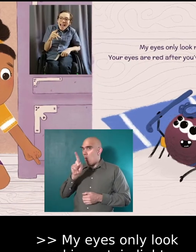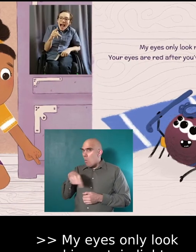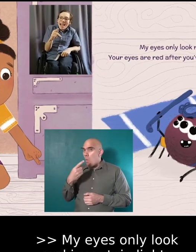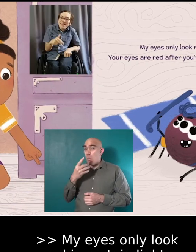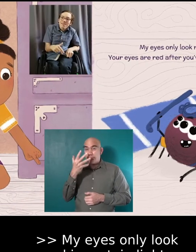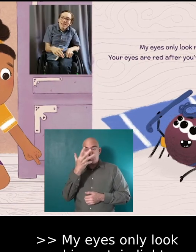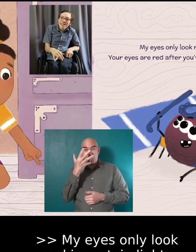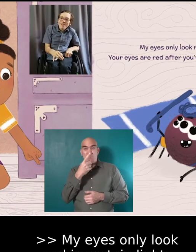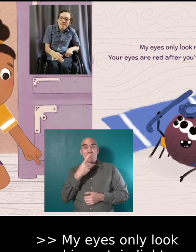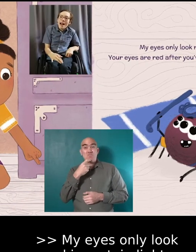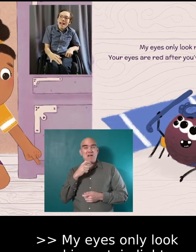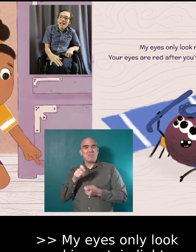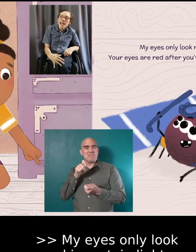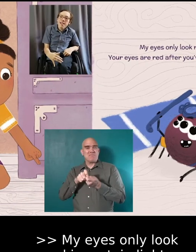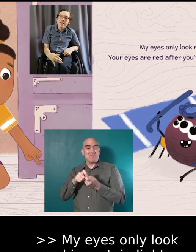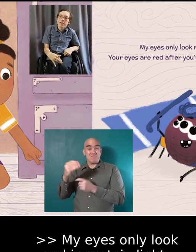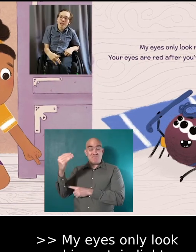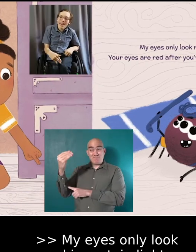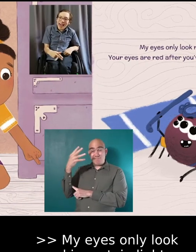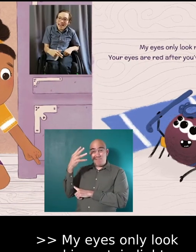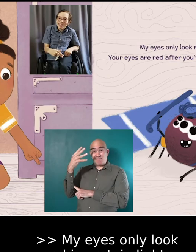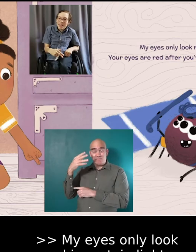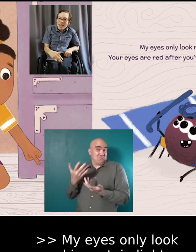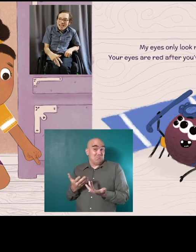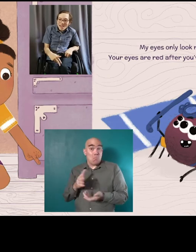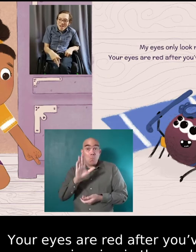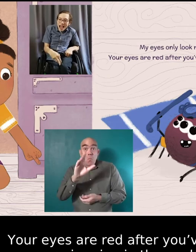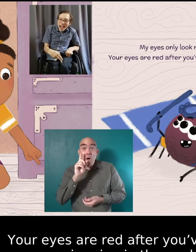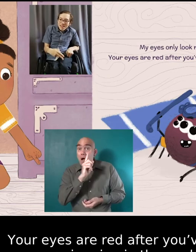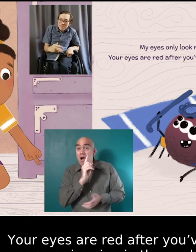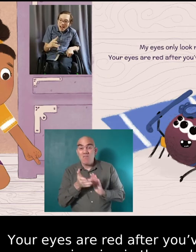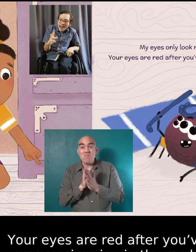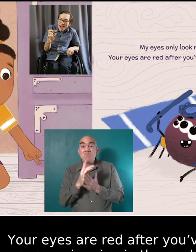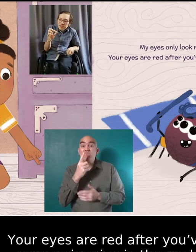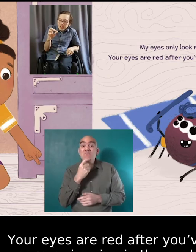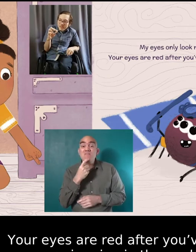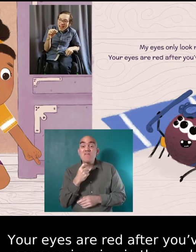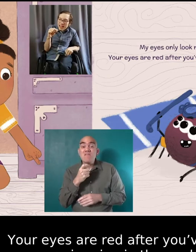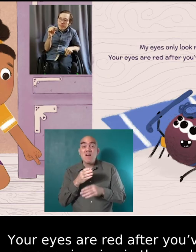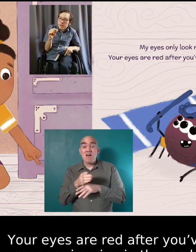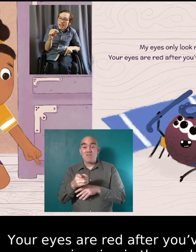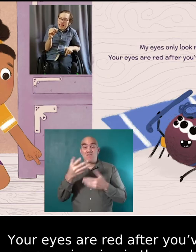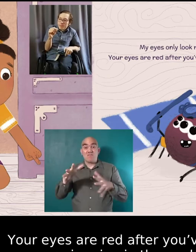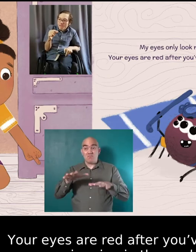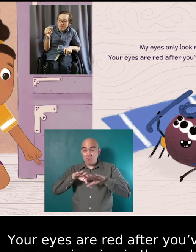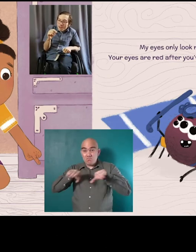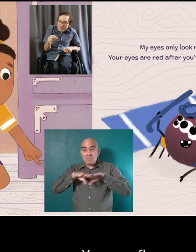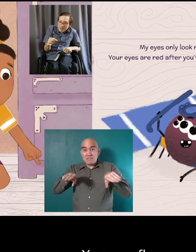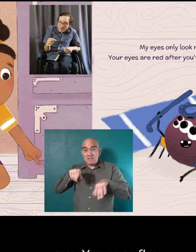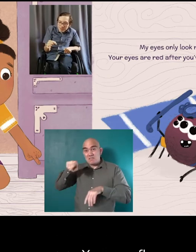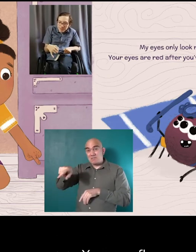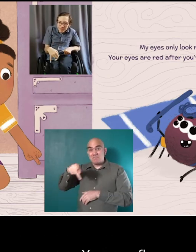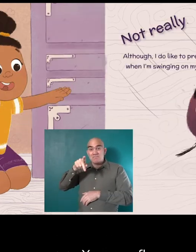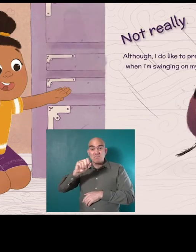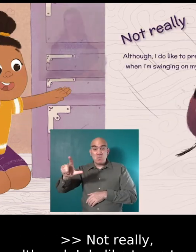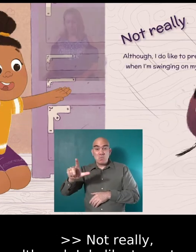My eyes only look red in a certain light. Your eyes are red after you've gone swimming in the pool.